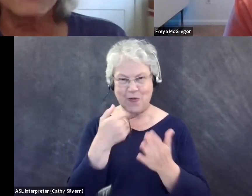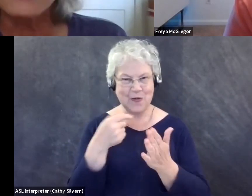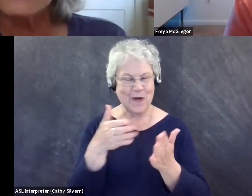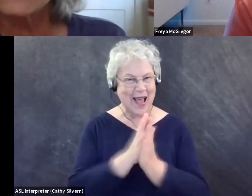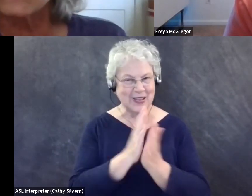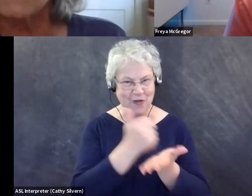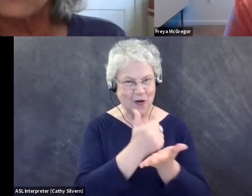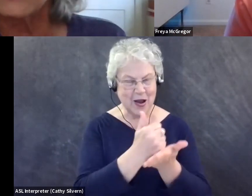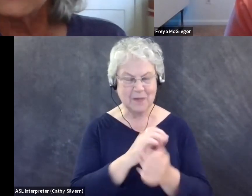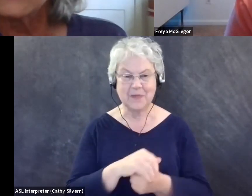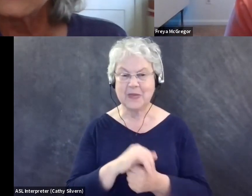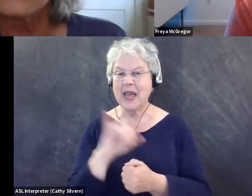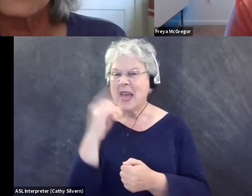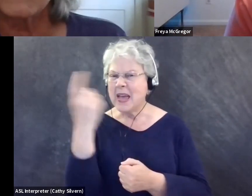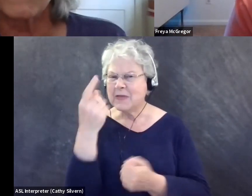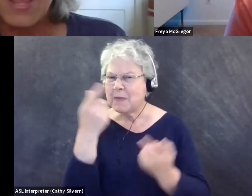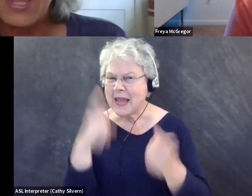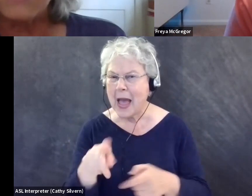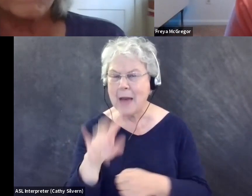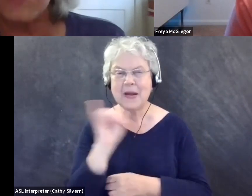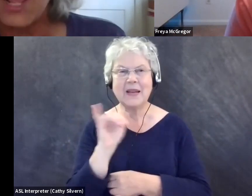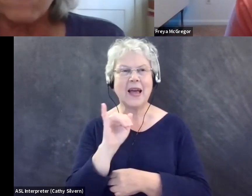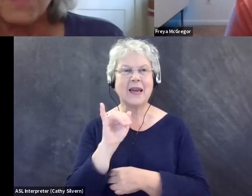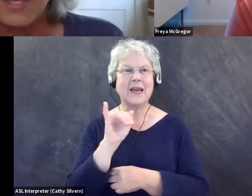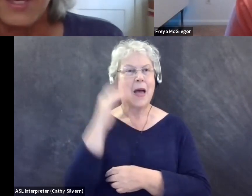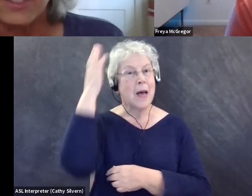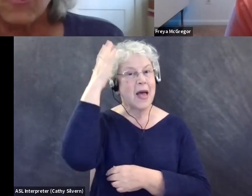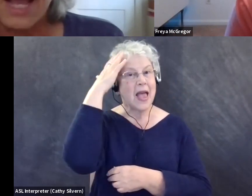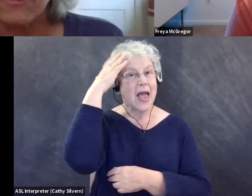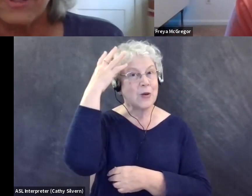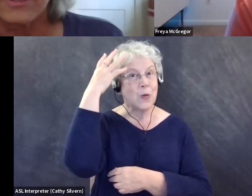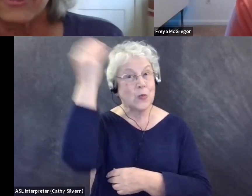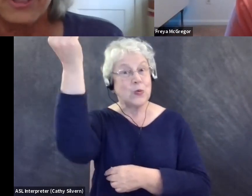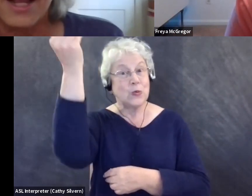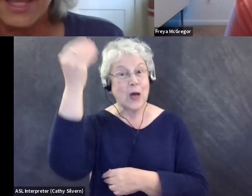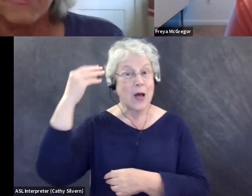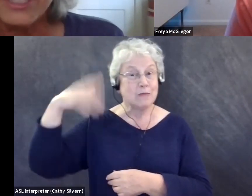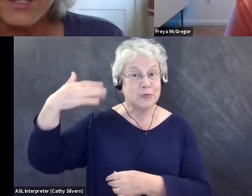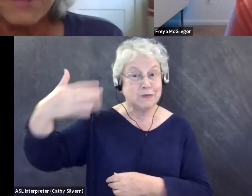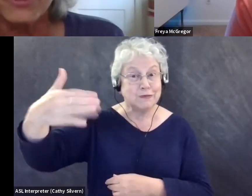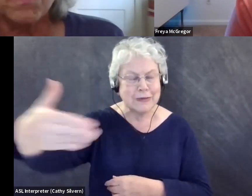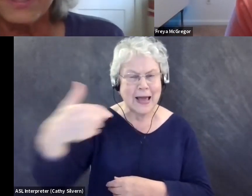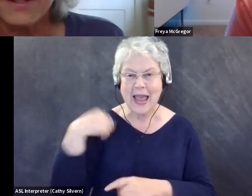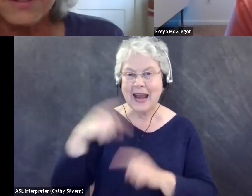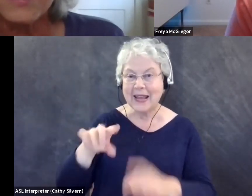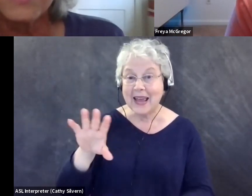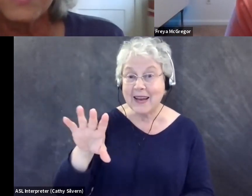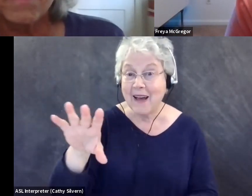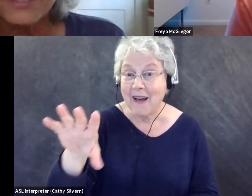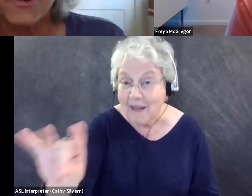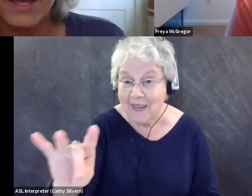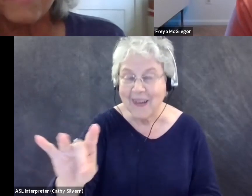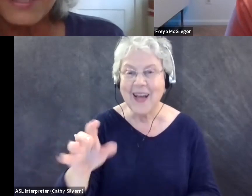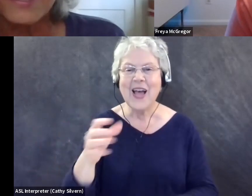my sunglasses or my hat fly off my head and go down a hill and I can't reach it, will you please,